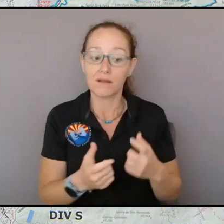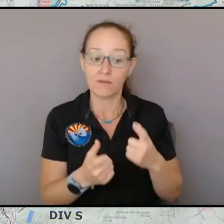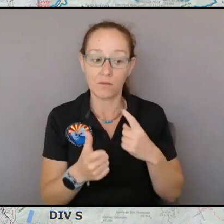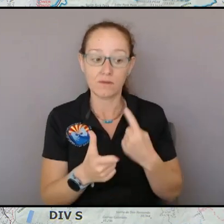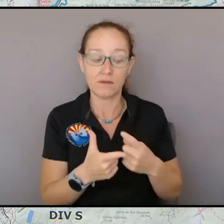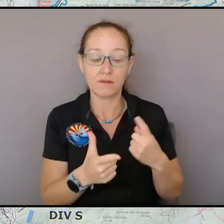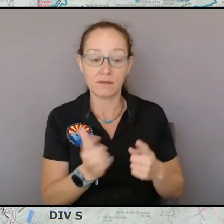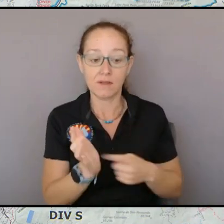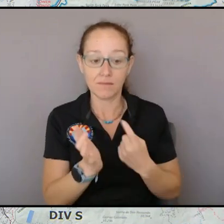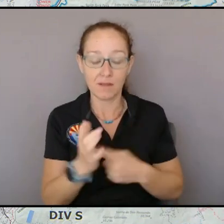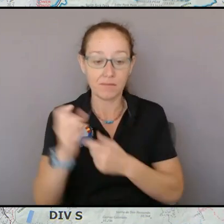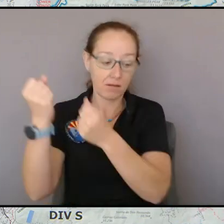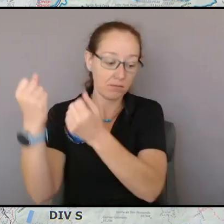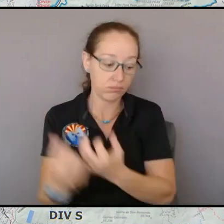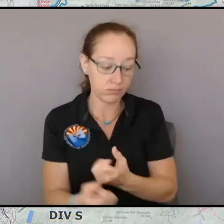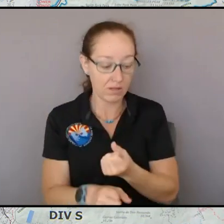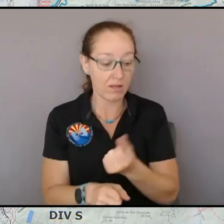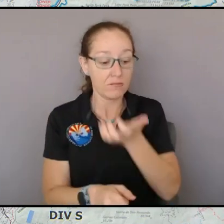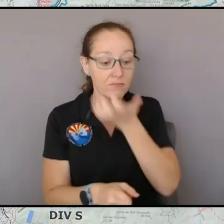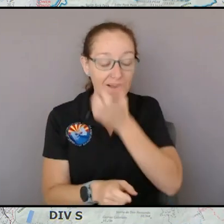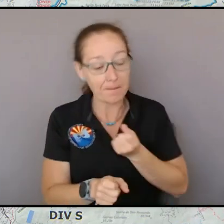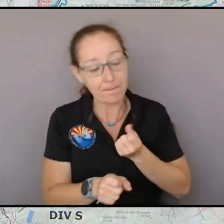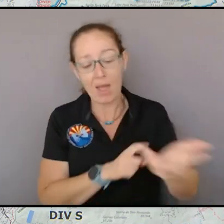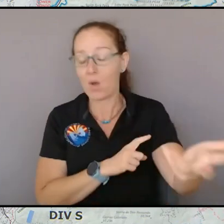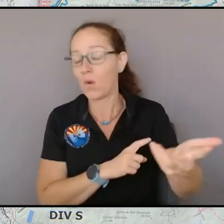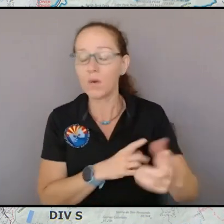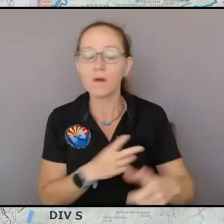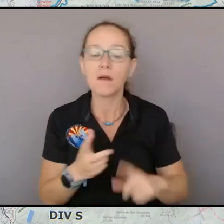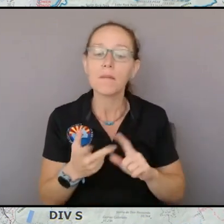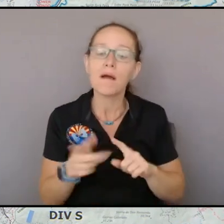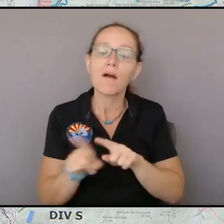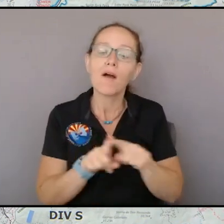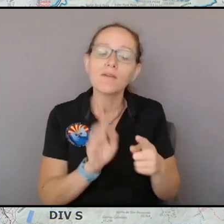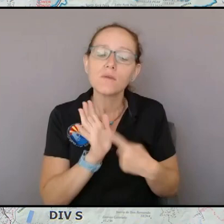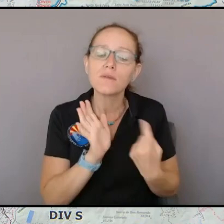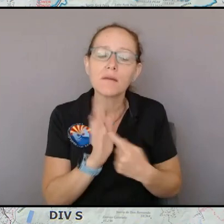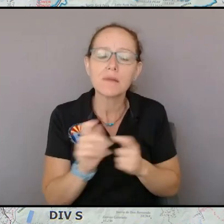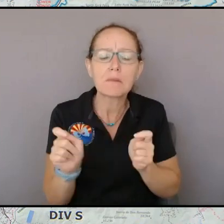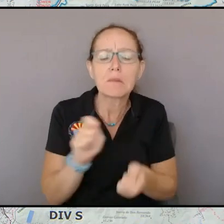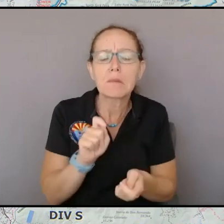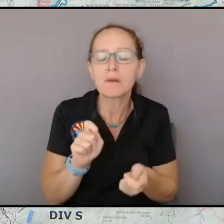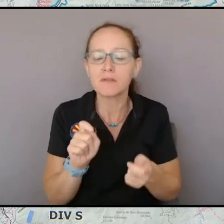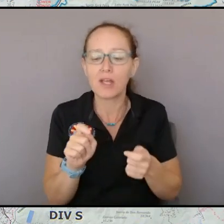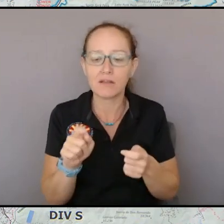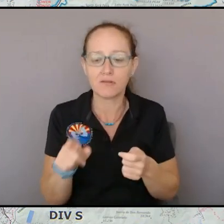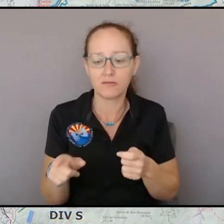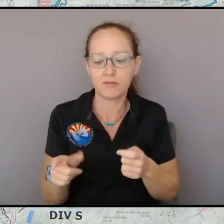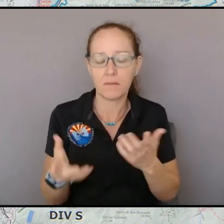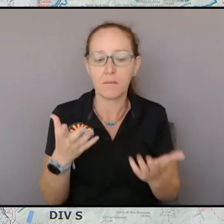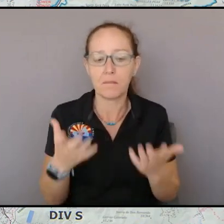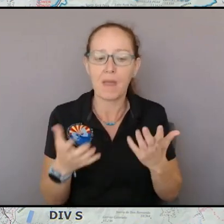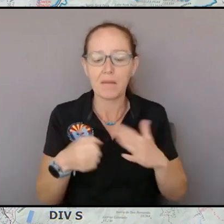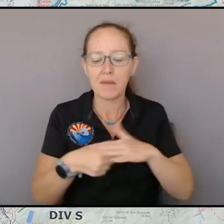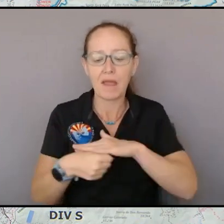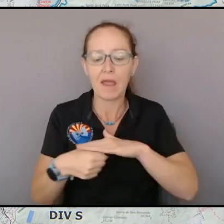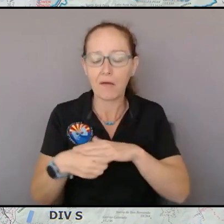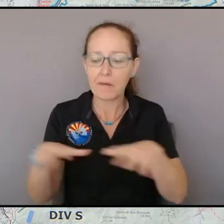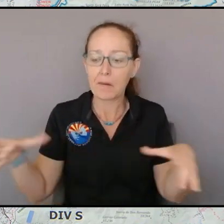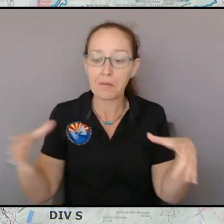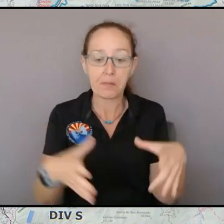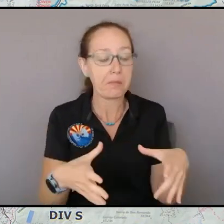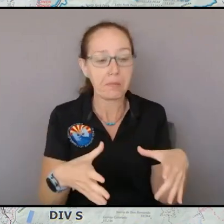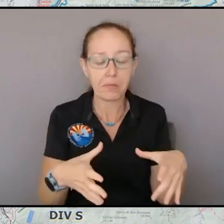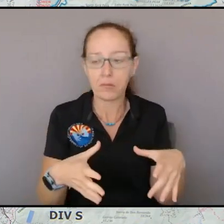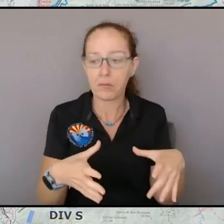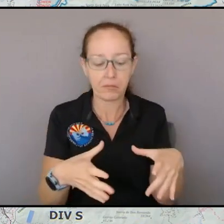where the fuel changes and it could be because there's a more aspens in that area there could be it could be a green meadow it could be just the difference between the south